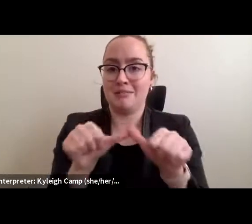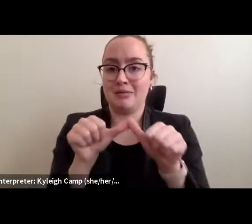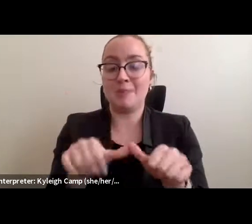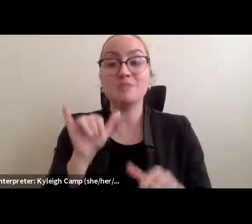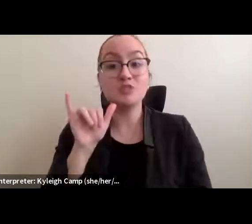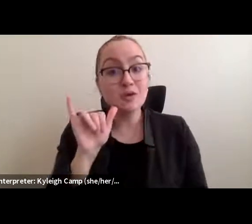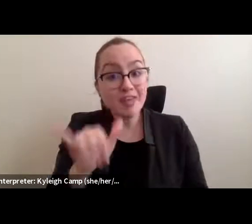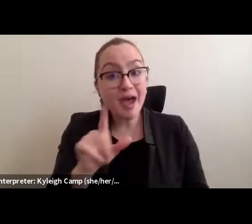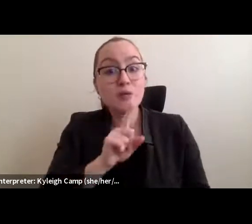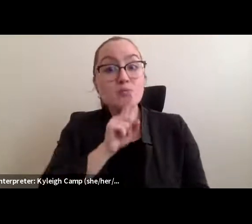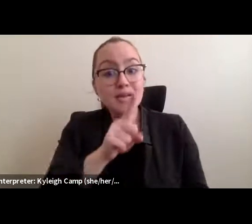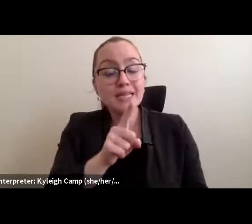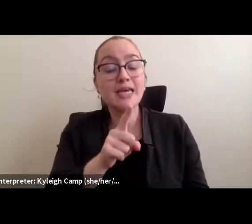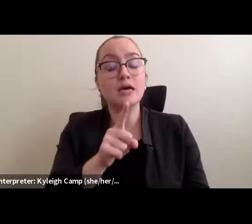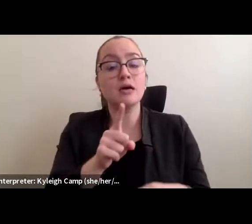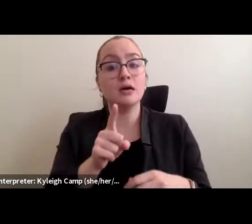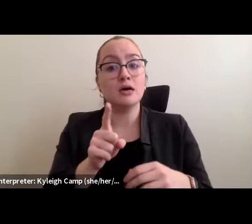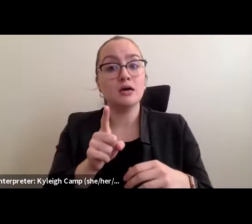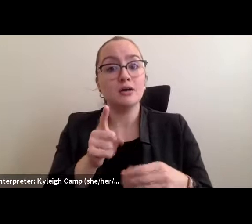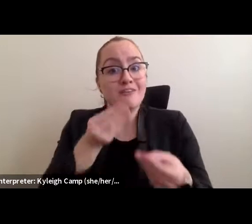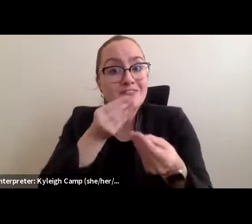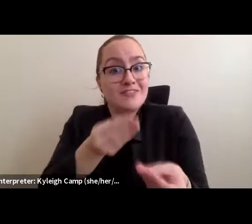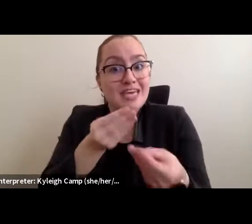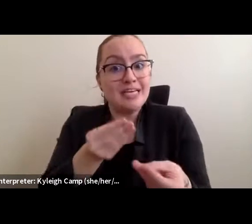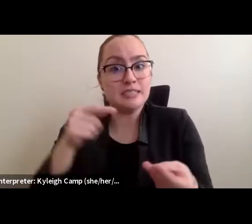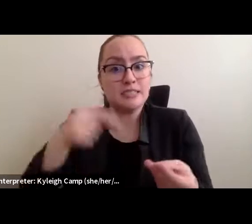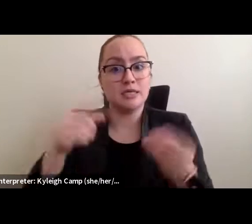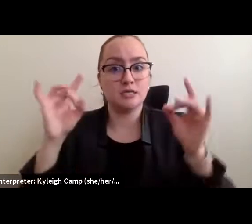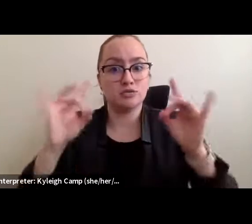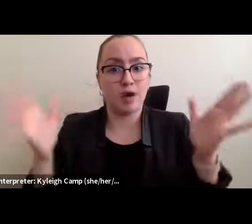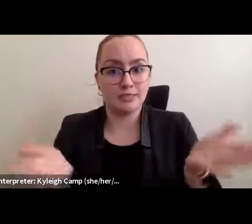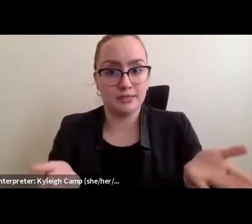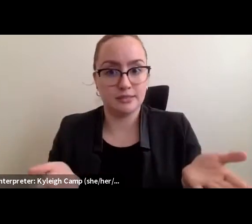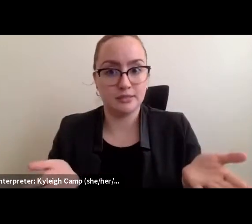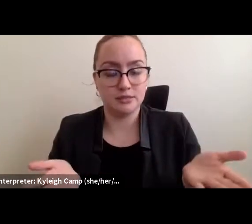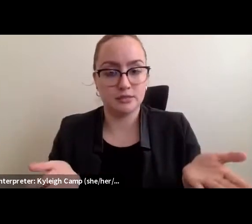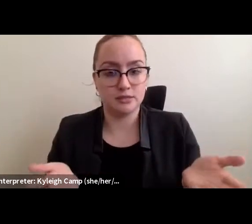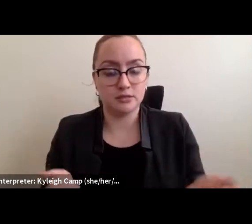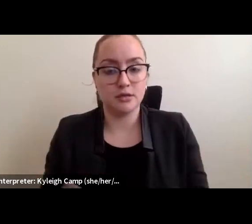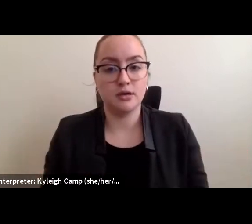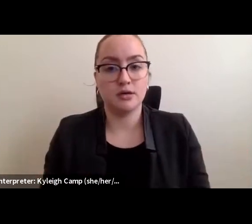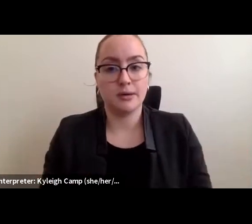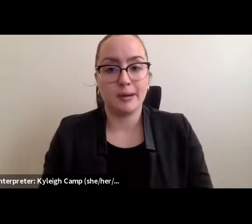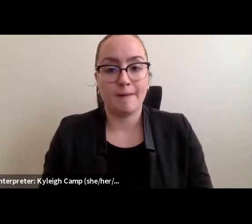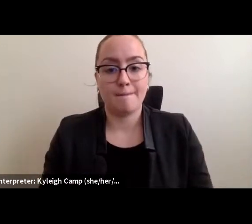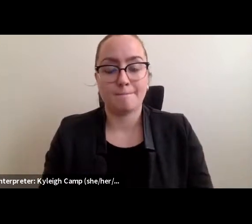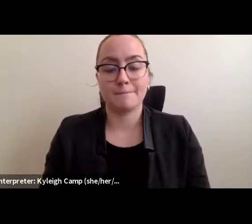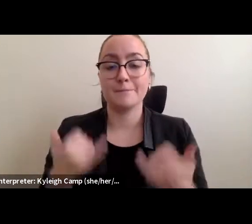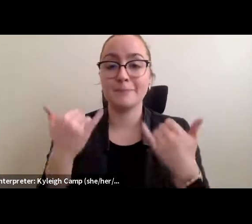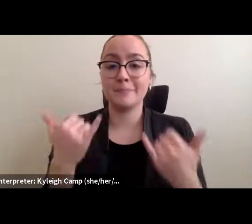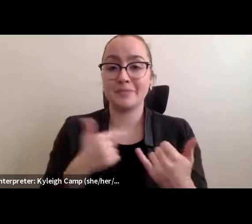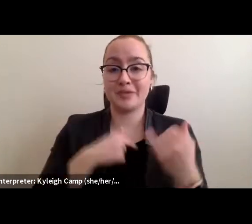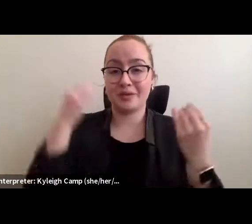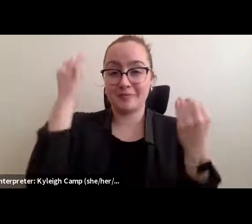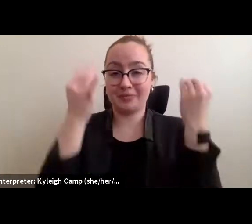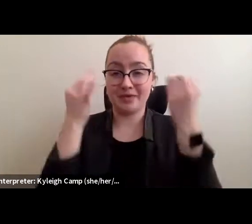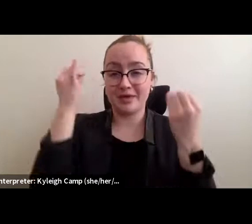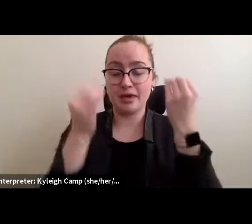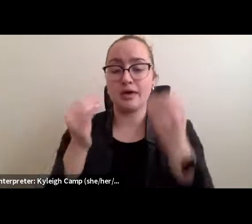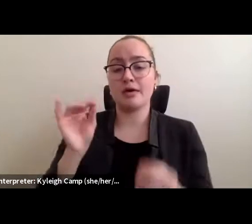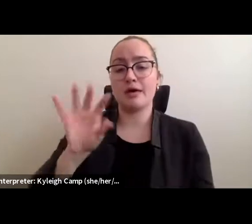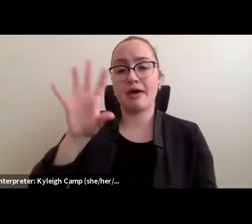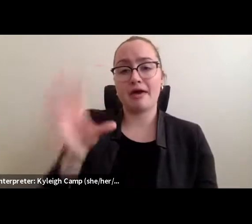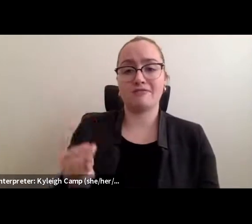of migration that we have. And while we are sort of post-independence, and here I'm thinking about the African continent, African countries,